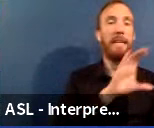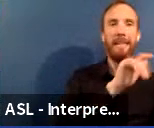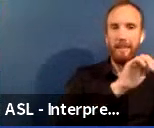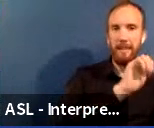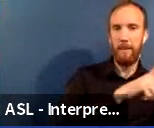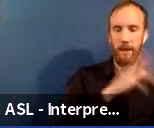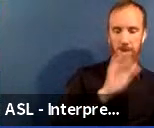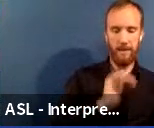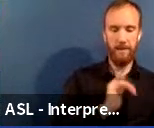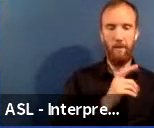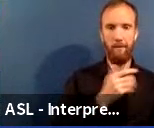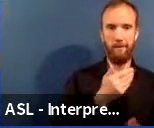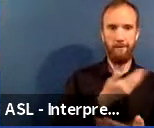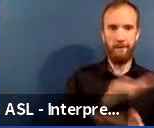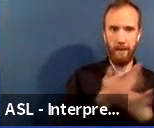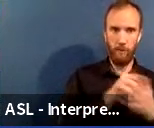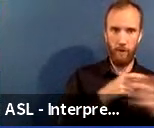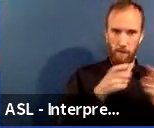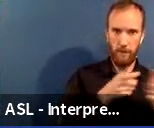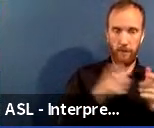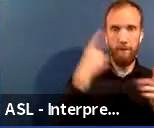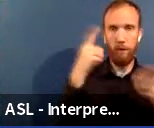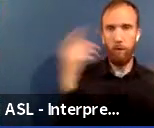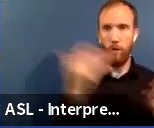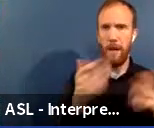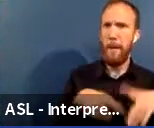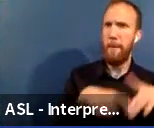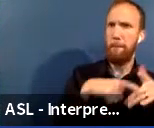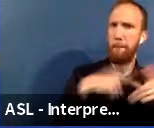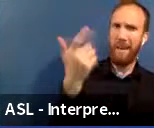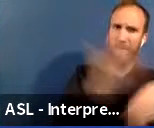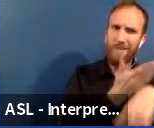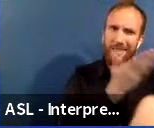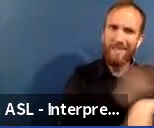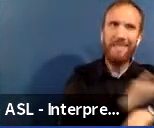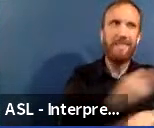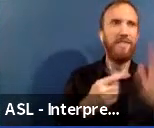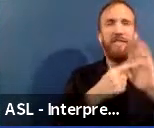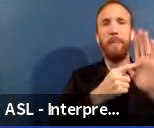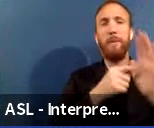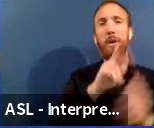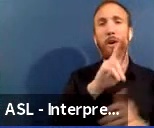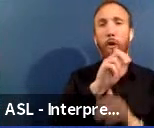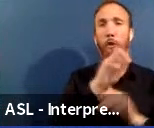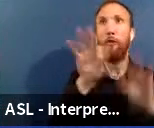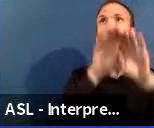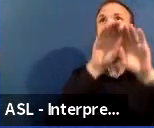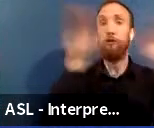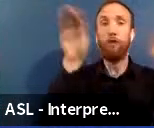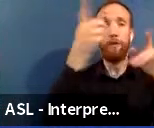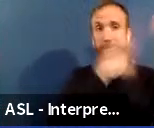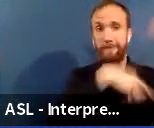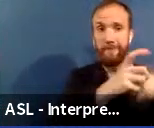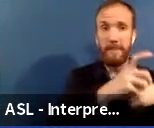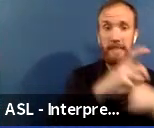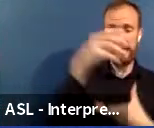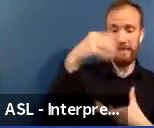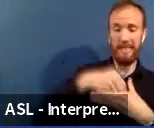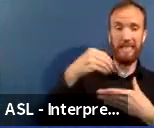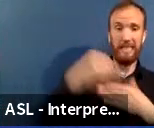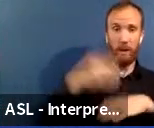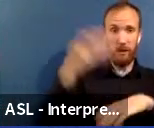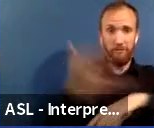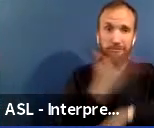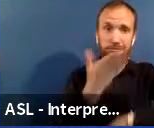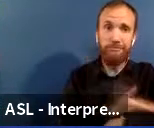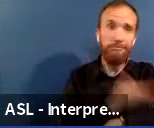Department, the projects typically include major renovations such as roof replacements or major interior renovations. MEP projects